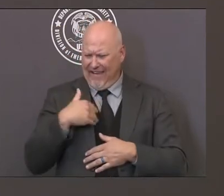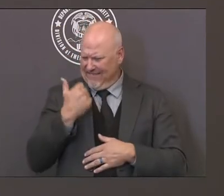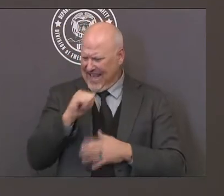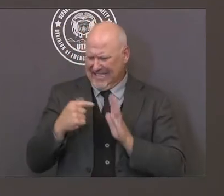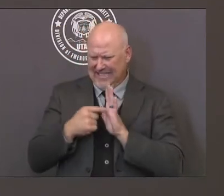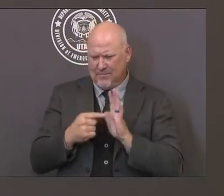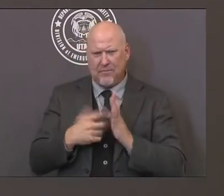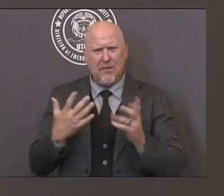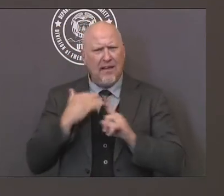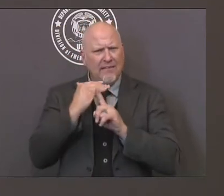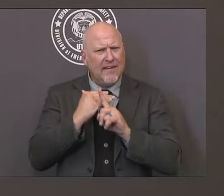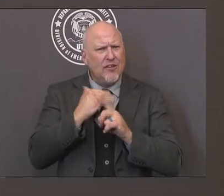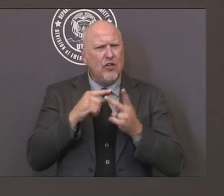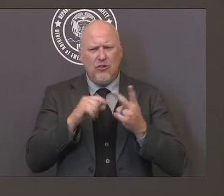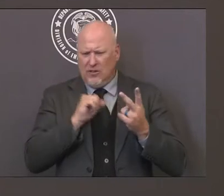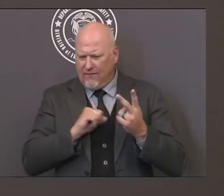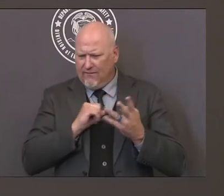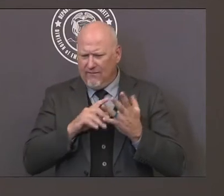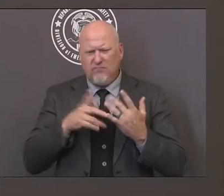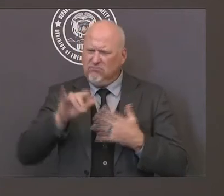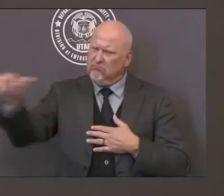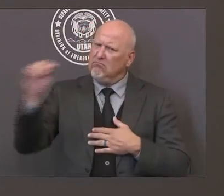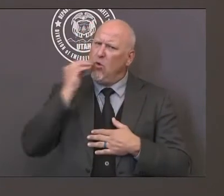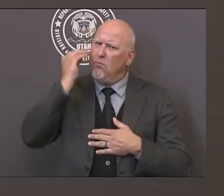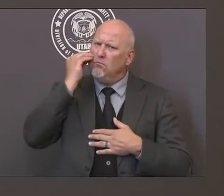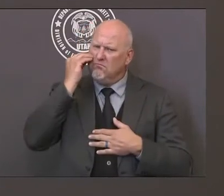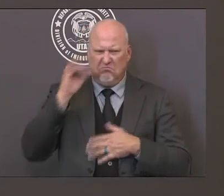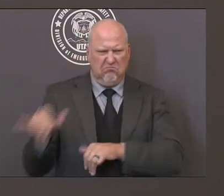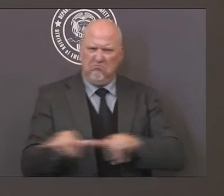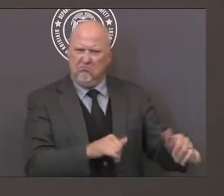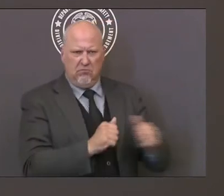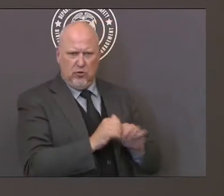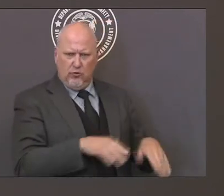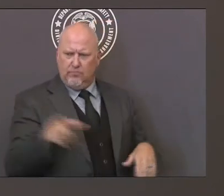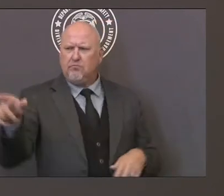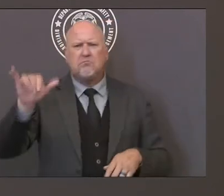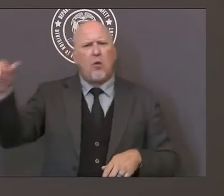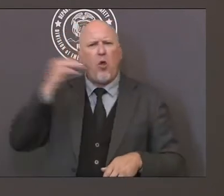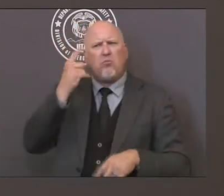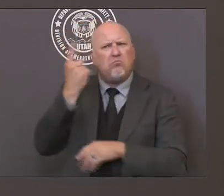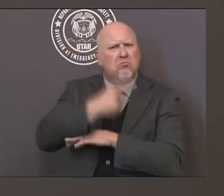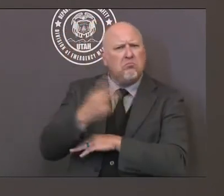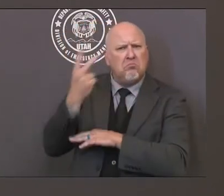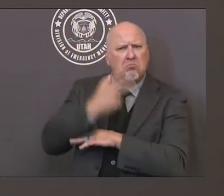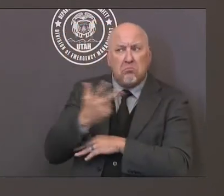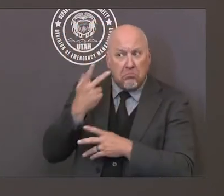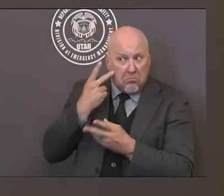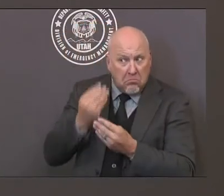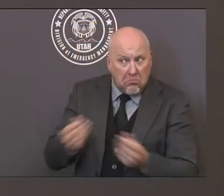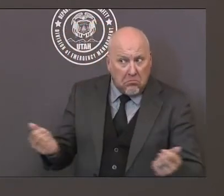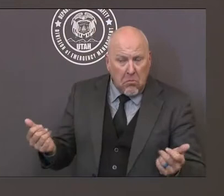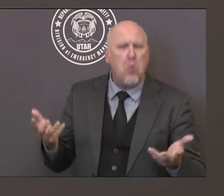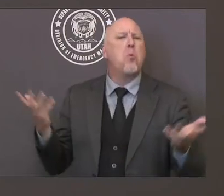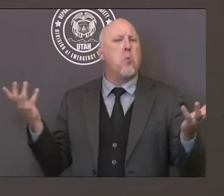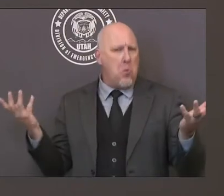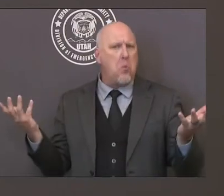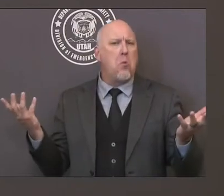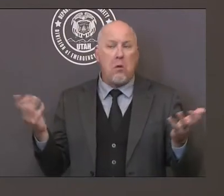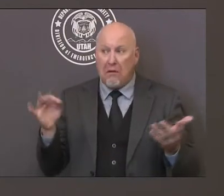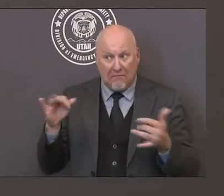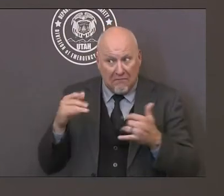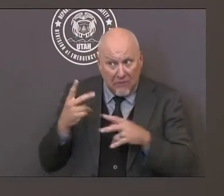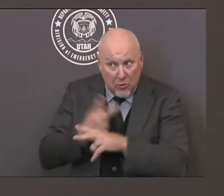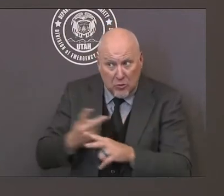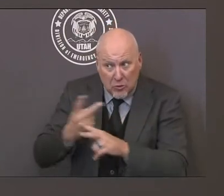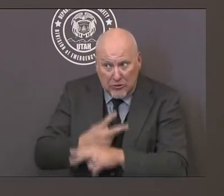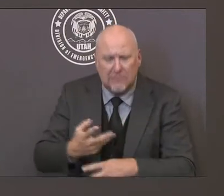maintaining a safe environment to be clear though this modified quarantine only applies to the classroom setting so kids who have